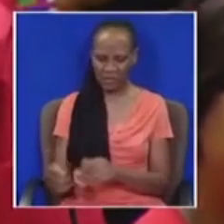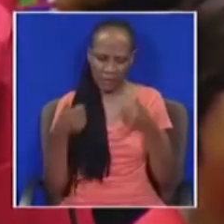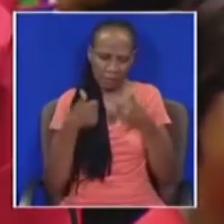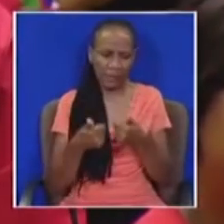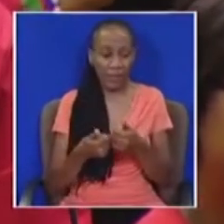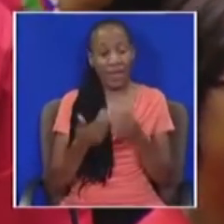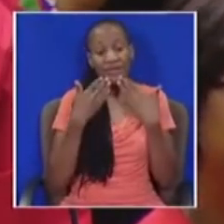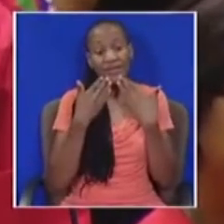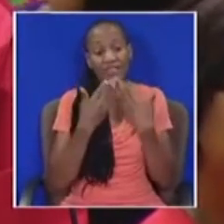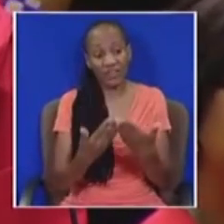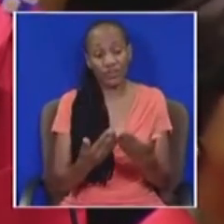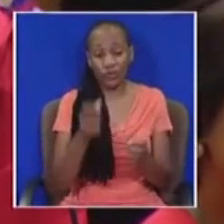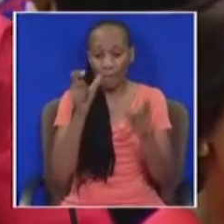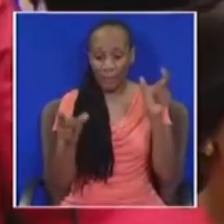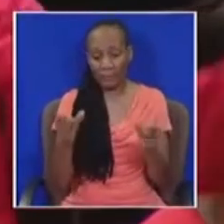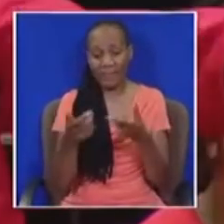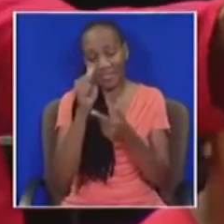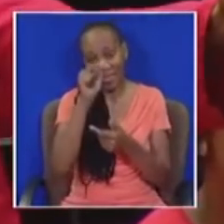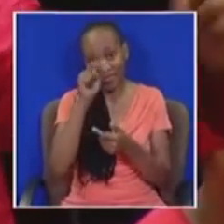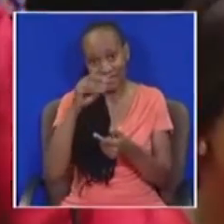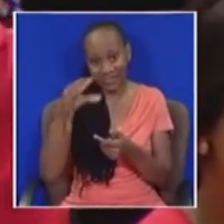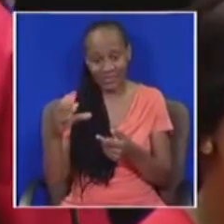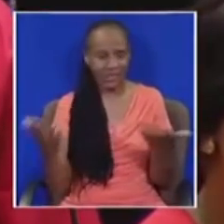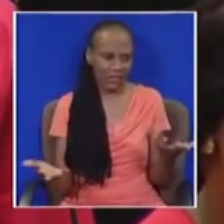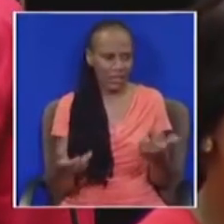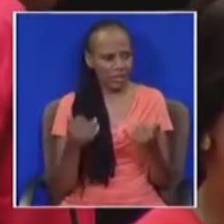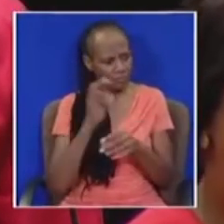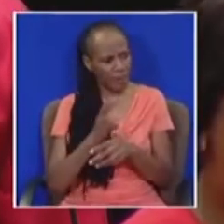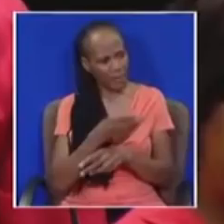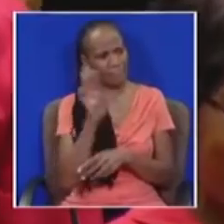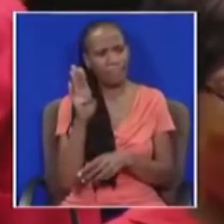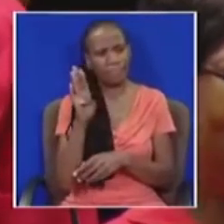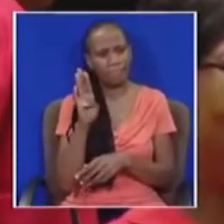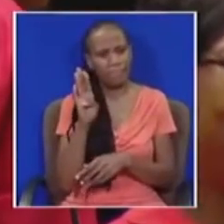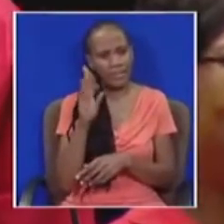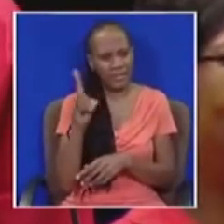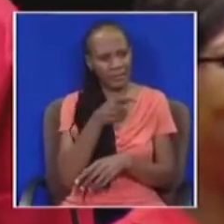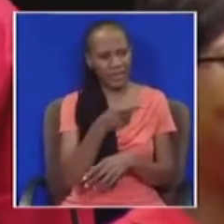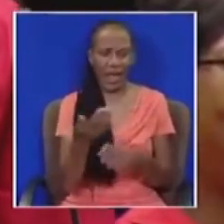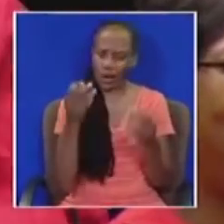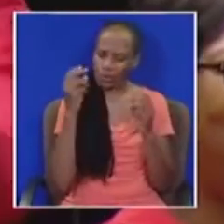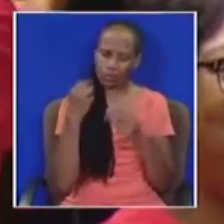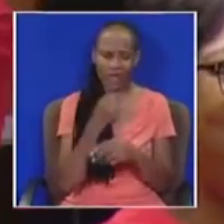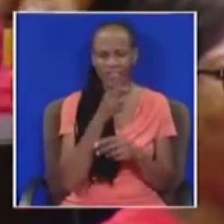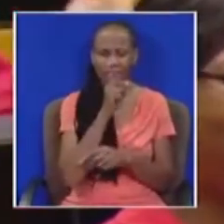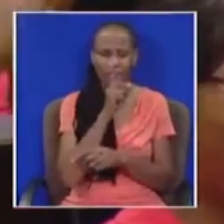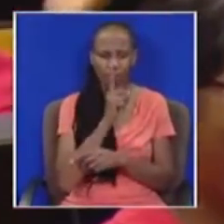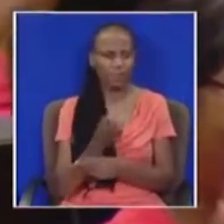delegates of the ANC that went to the conference to humble Mama Batabile Lamin we're having a great time in Parliament